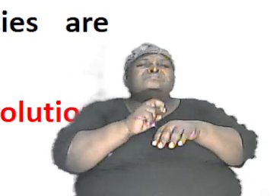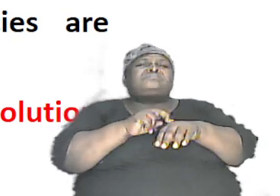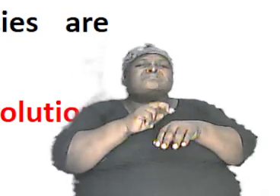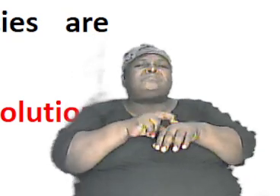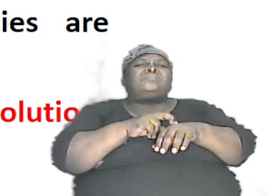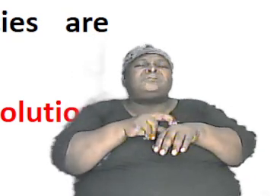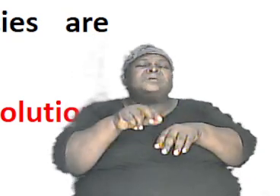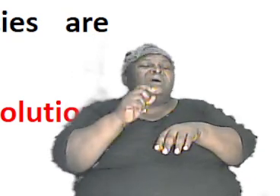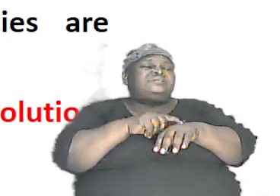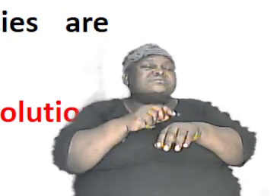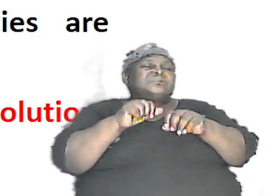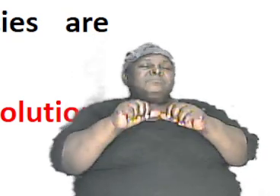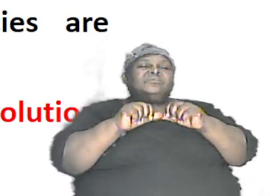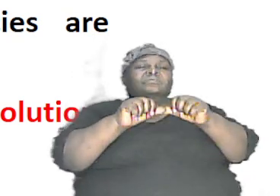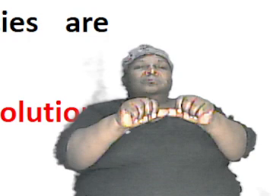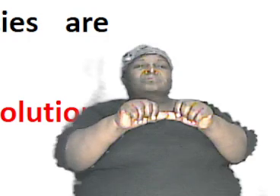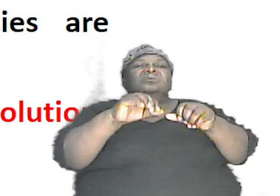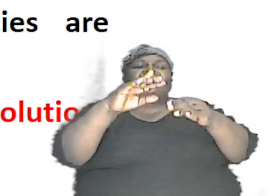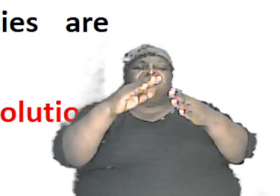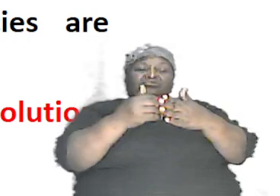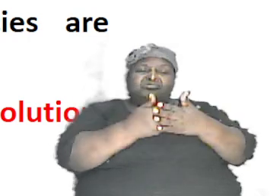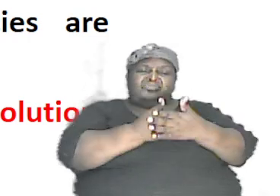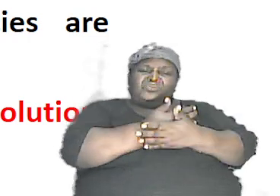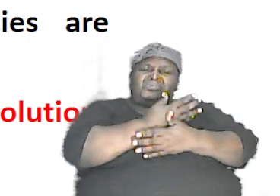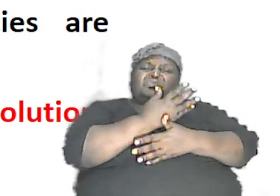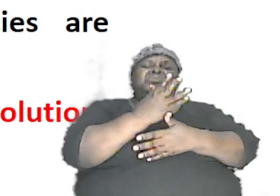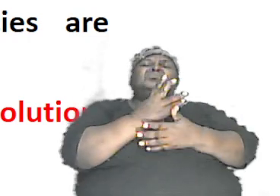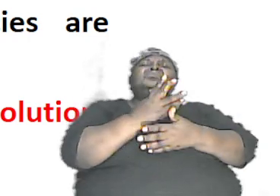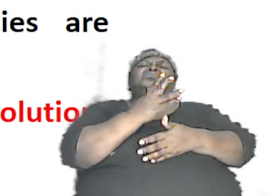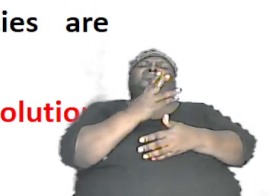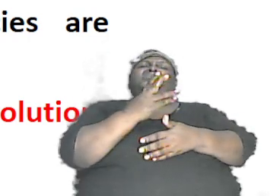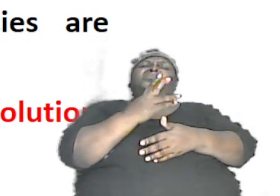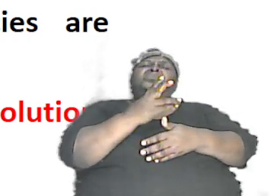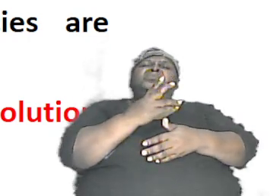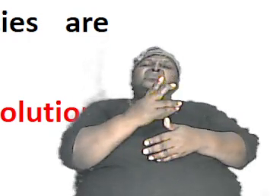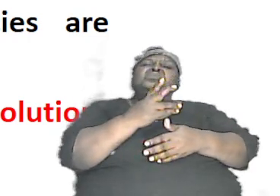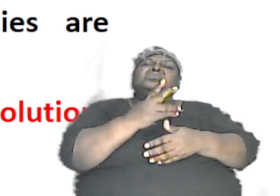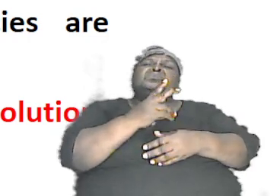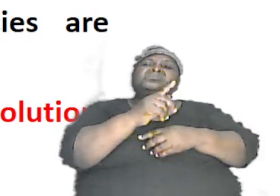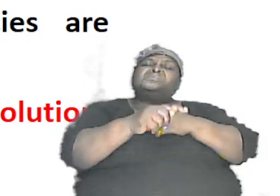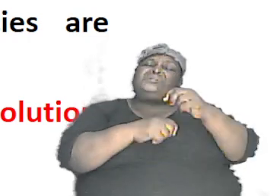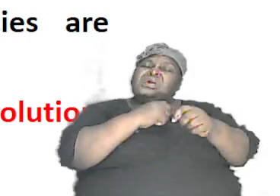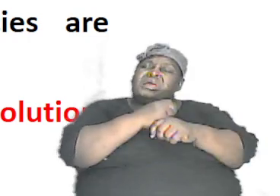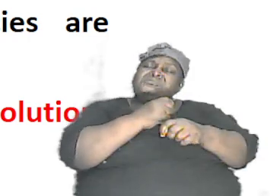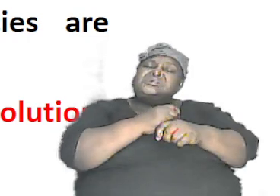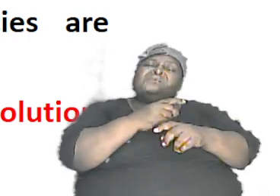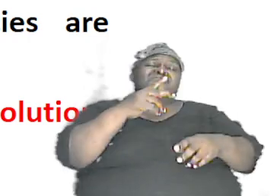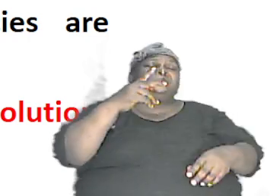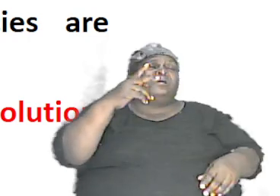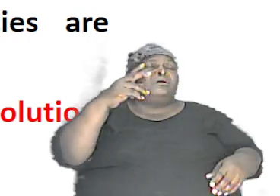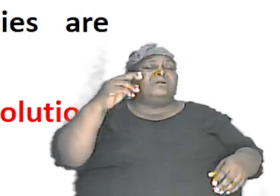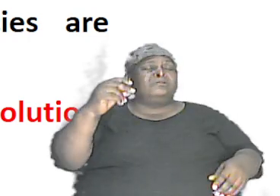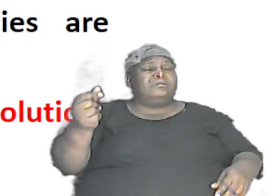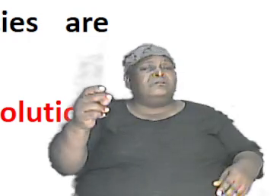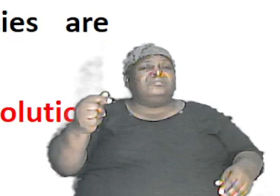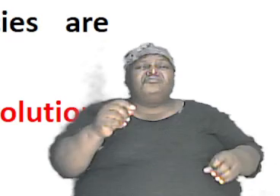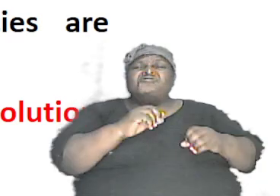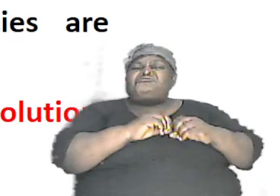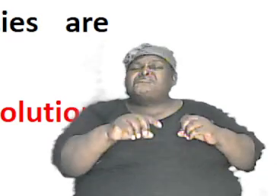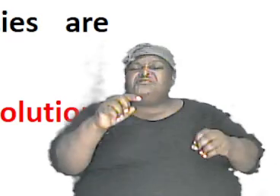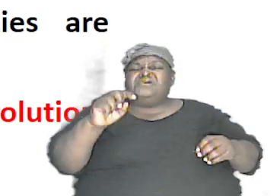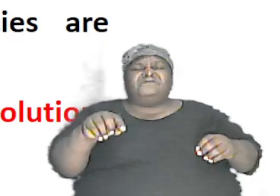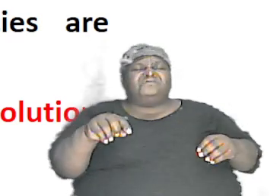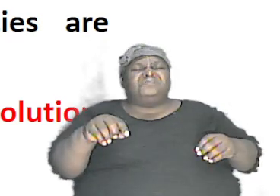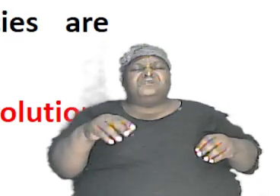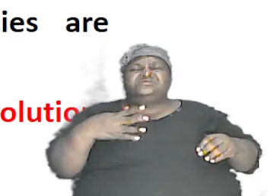as time go on you have new breeds you have new species being formed and none of these things have anything to do with